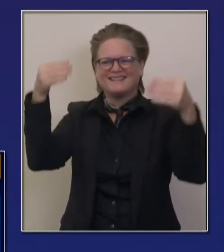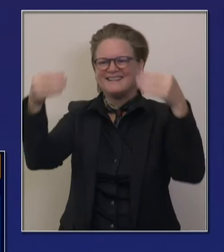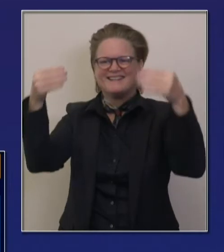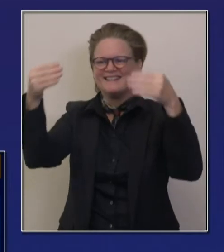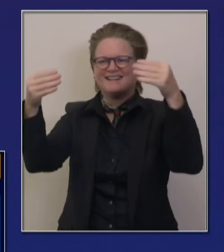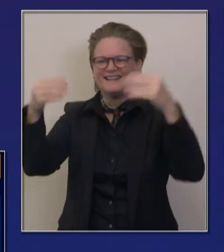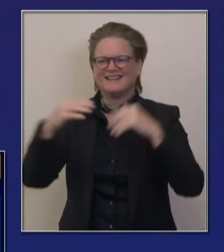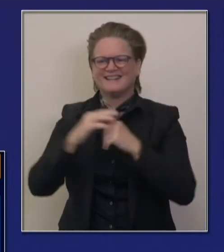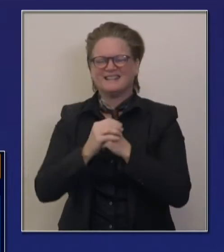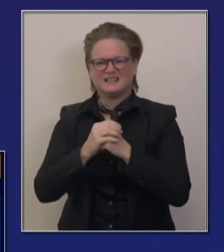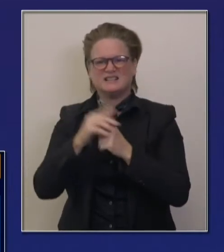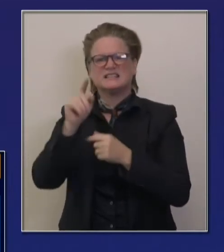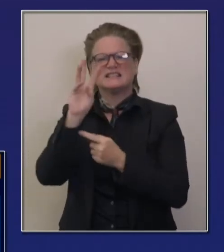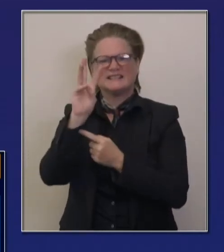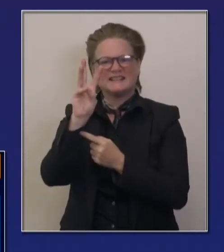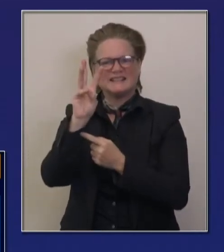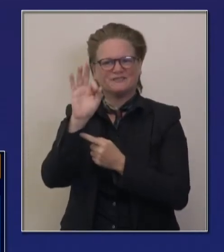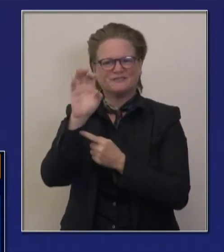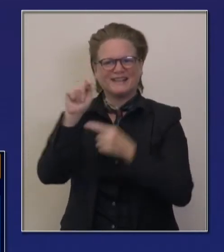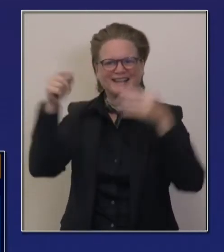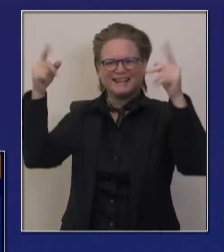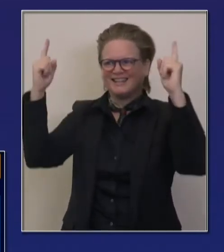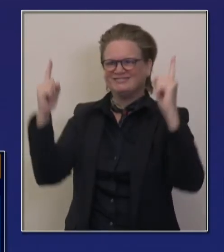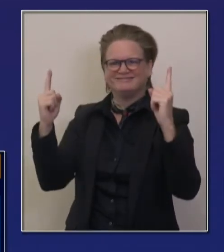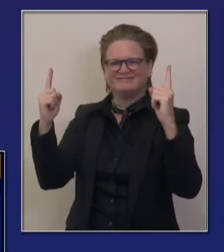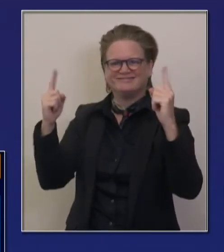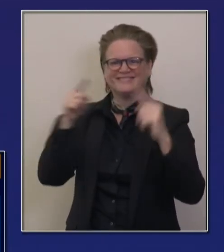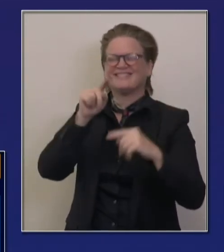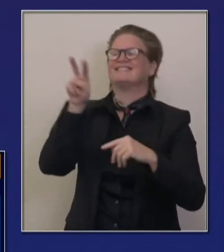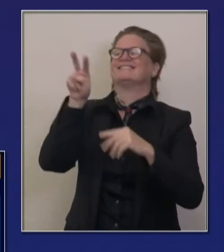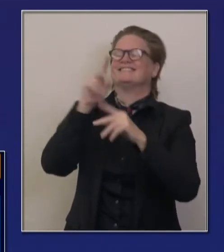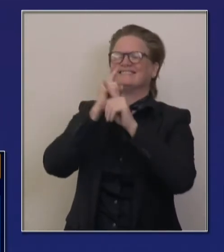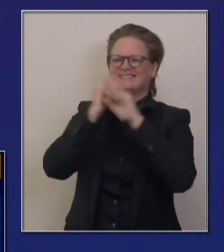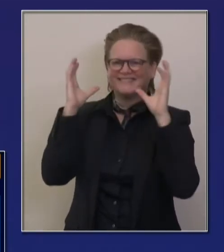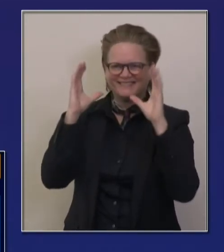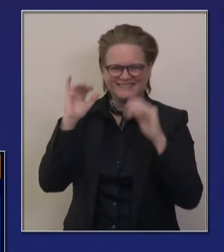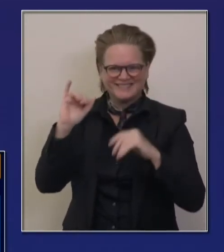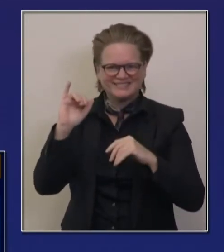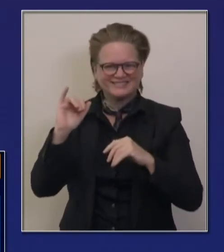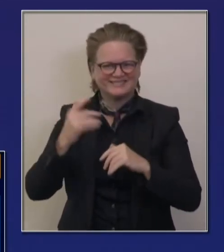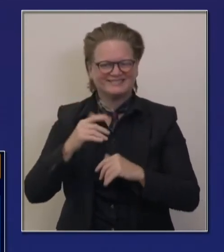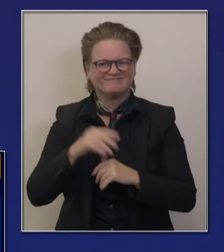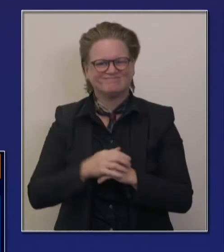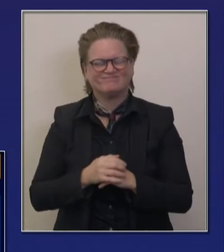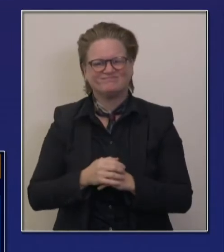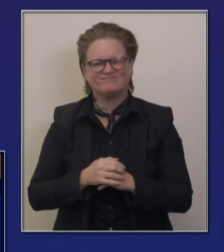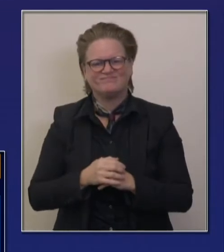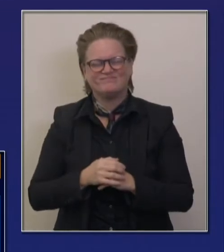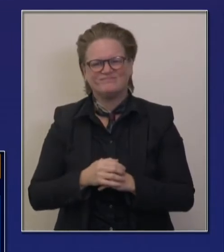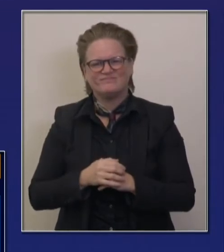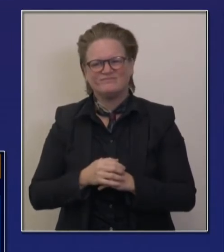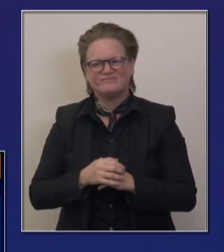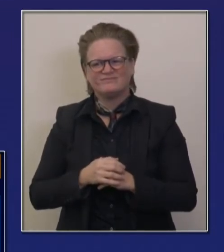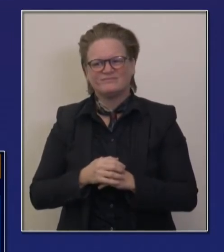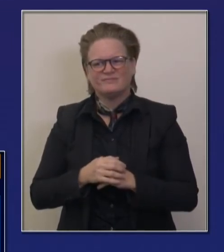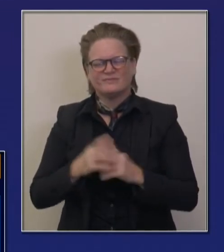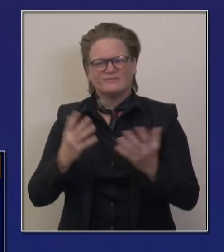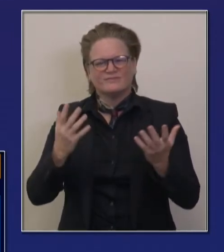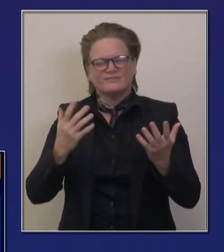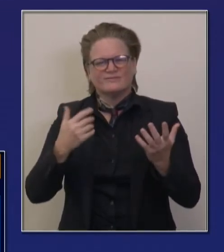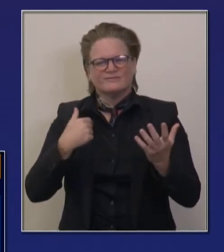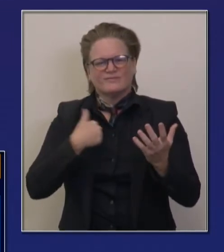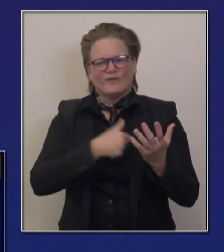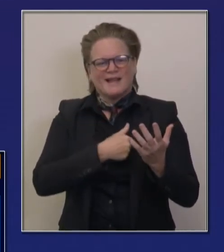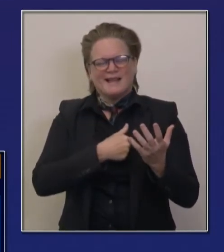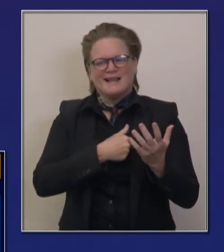Six feet apart. Keep your friends safer. And you can start to see we're trying to be a little more smash mouth, forgive the phrase,